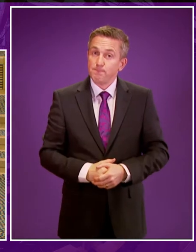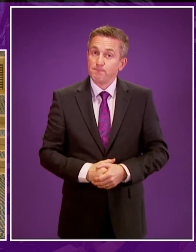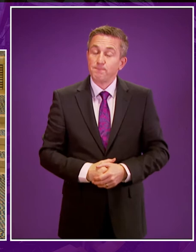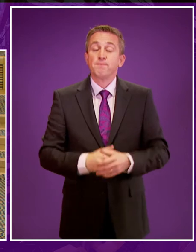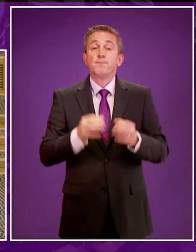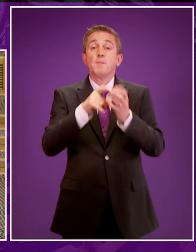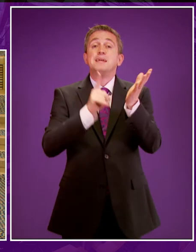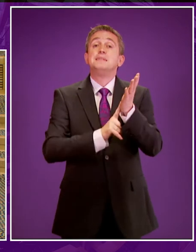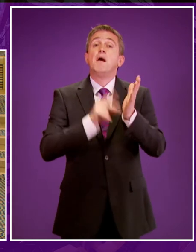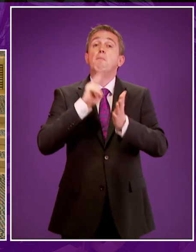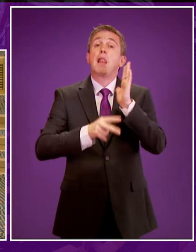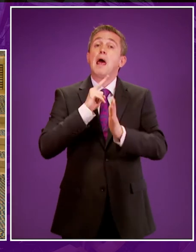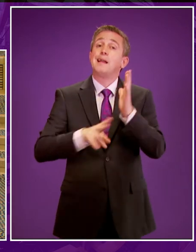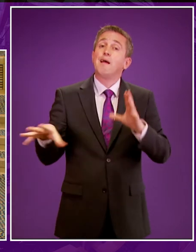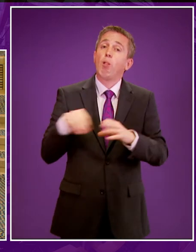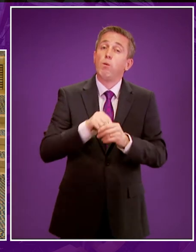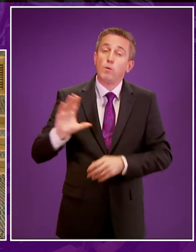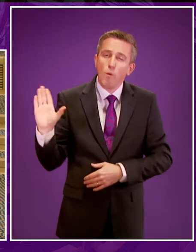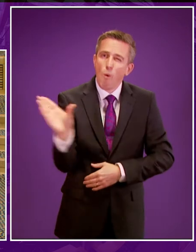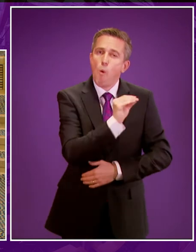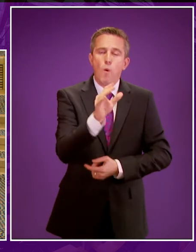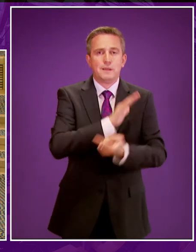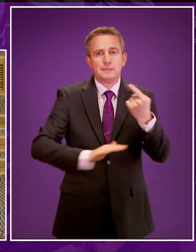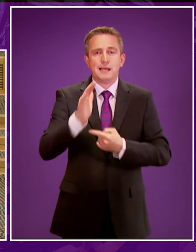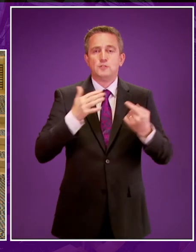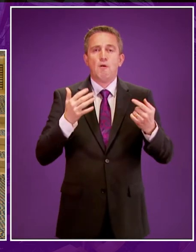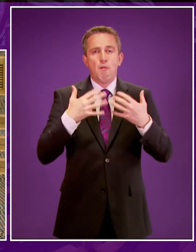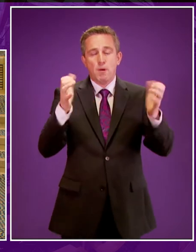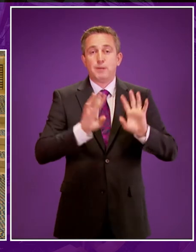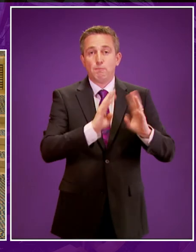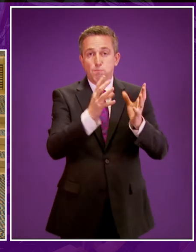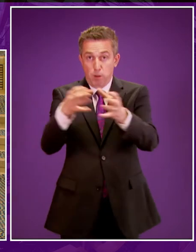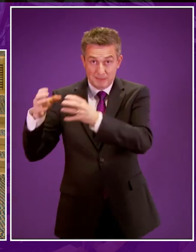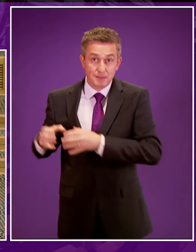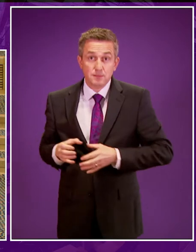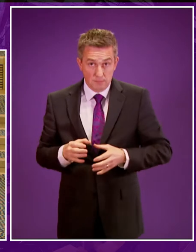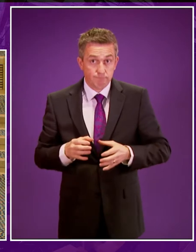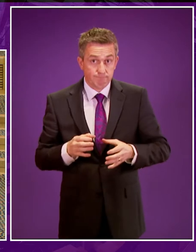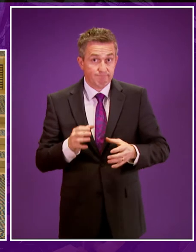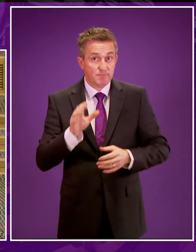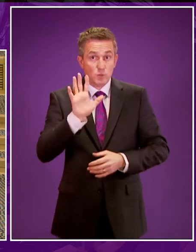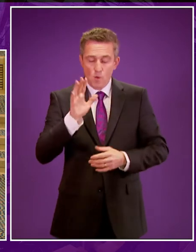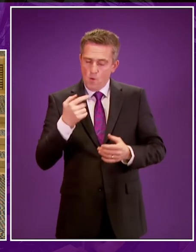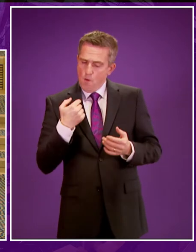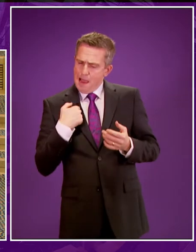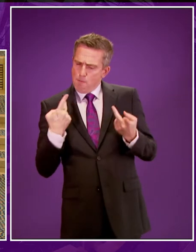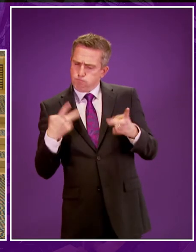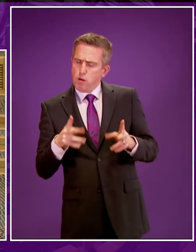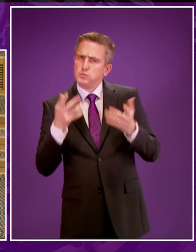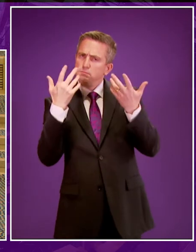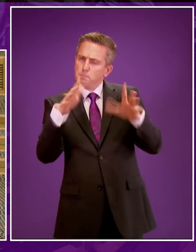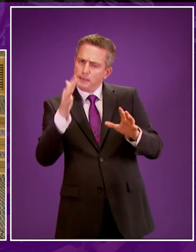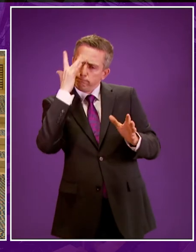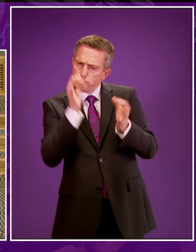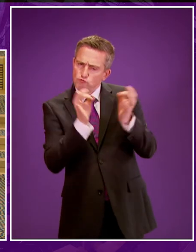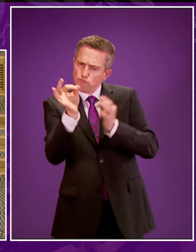all national public bodies who are directly answerable to Scottish ministers. This means that we have been able to take a strategic, coordinated approach at the